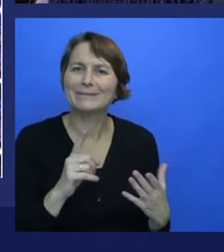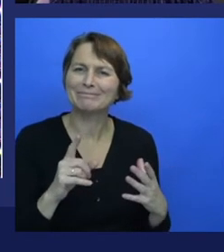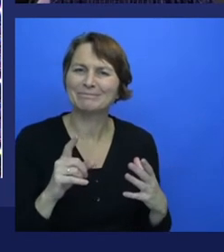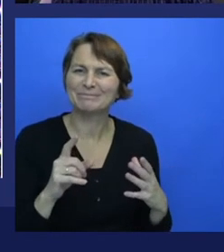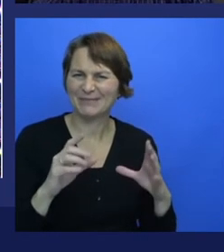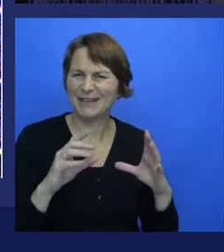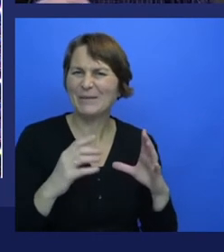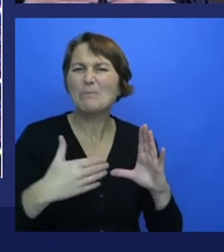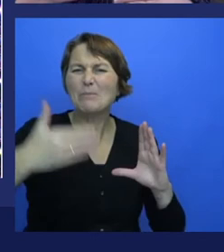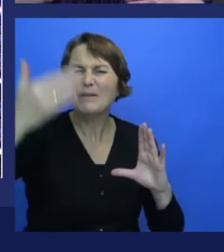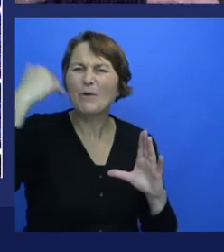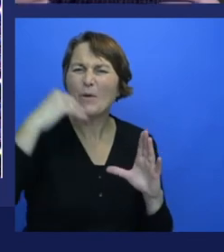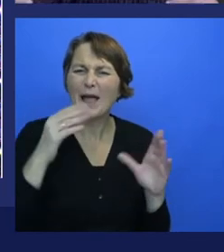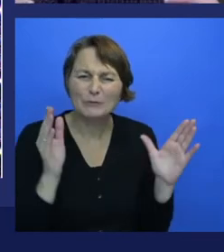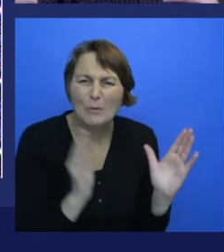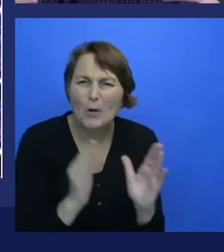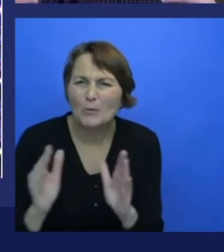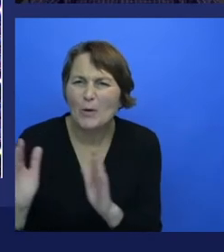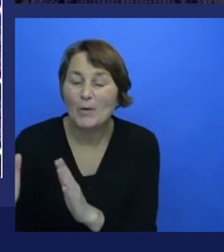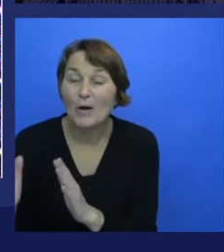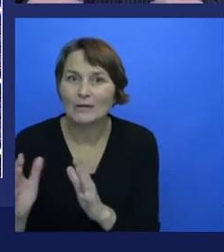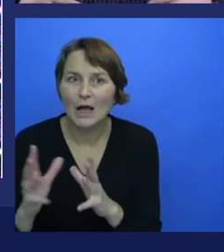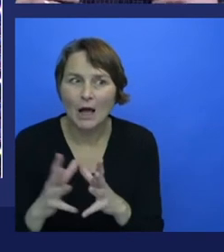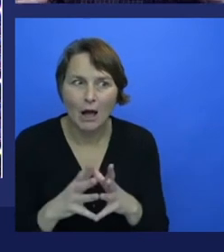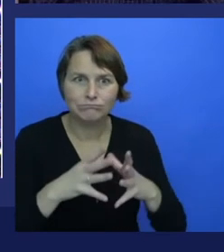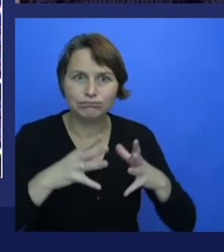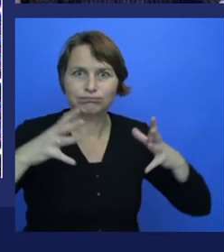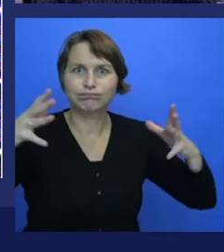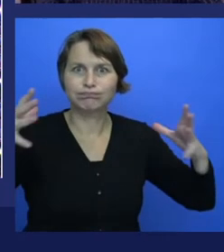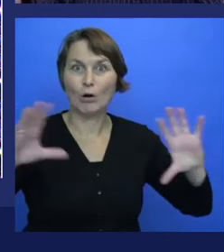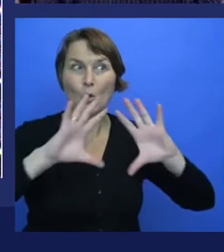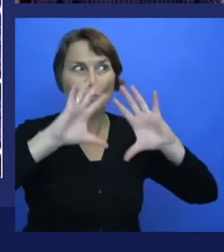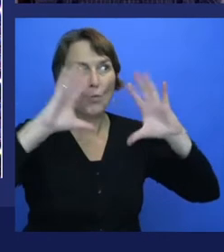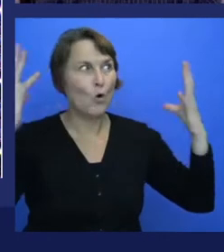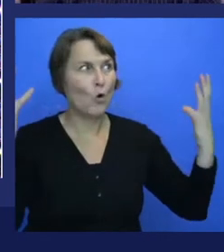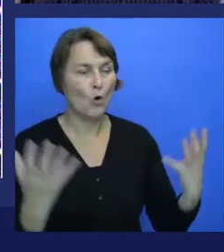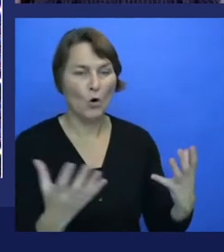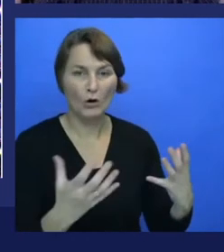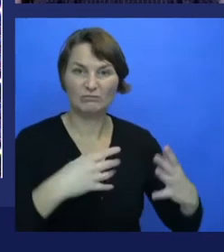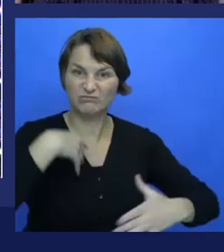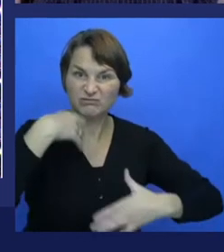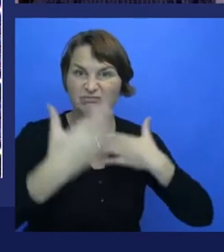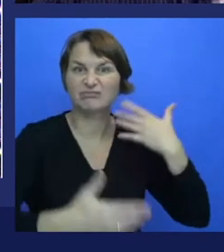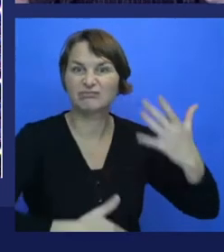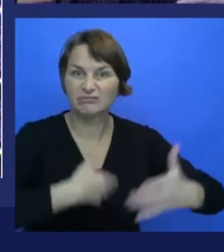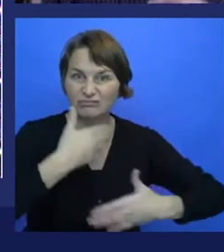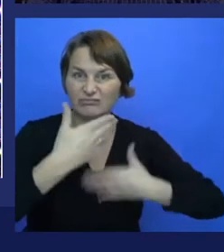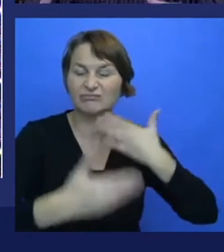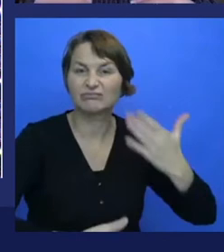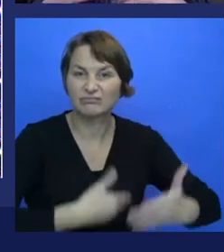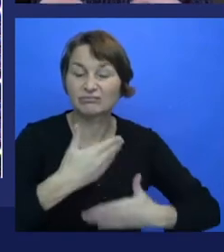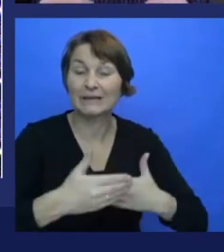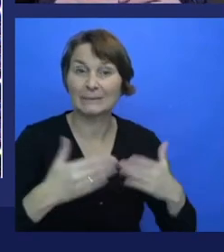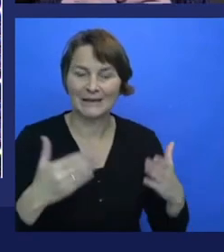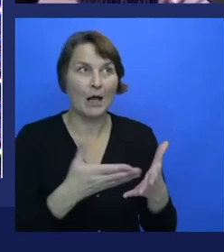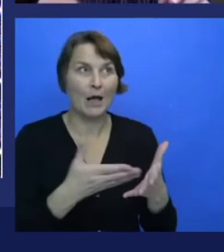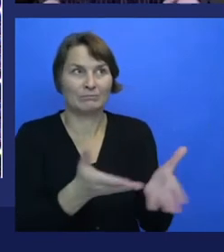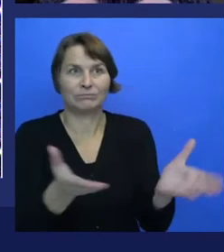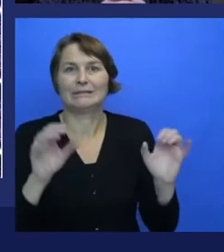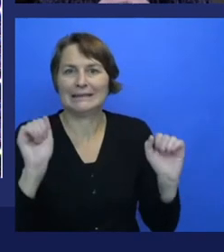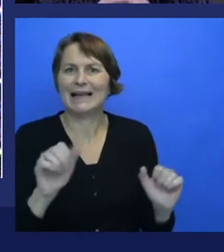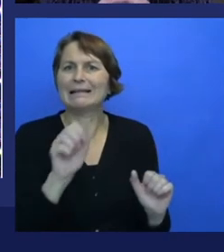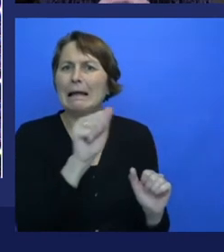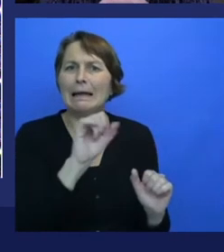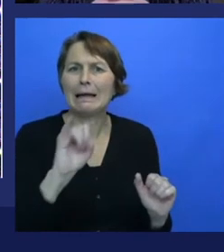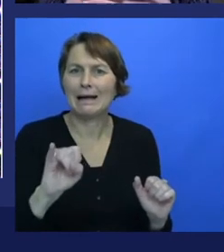compute available and sort of restricted access to it that would limit the expansion of artificial intelligence. The cloud leveled the